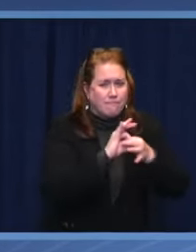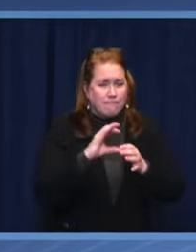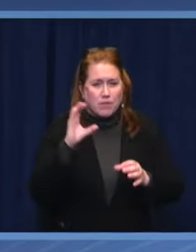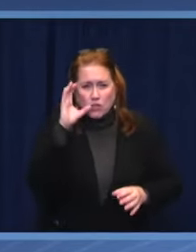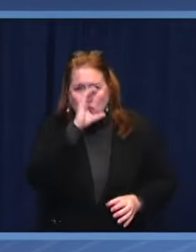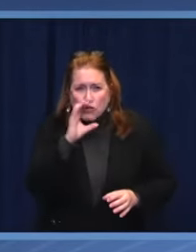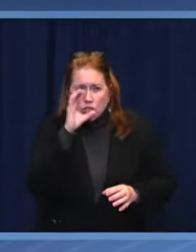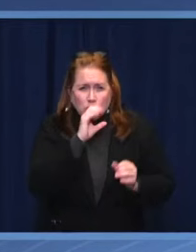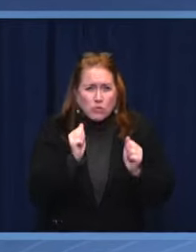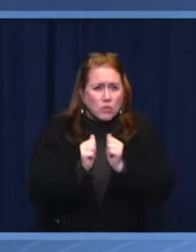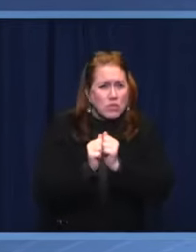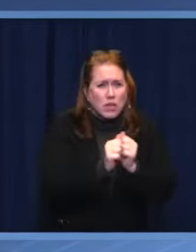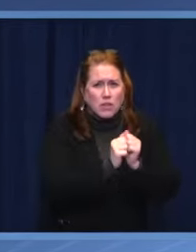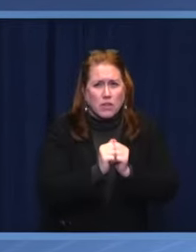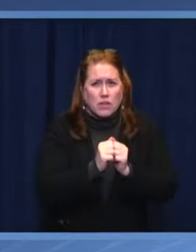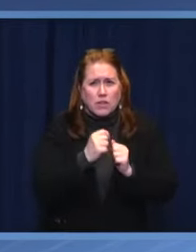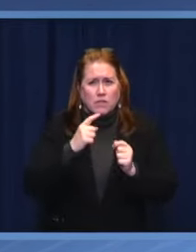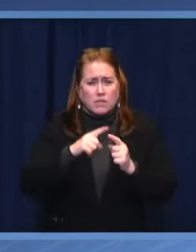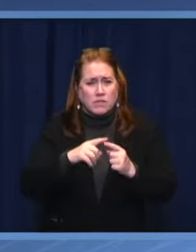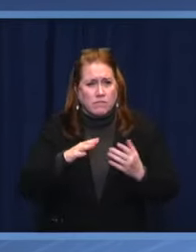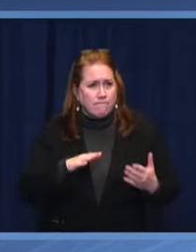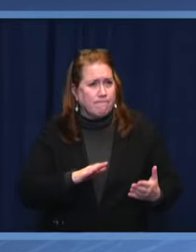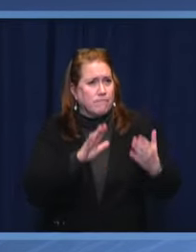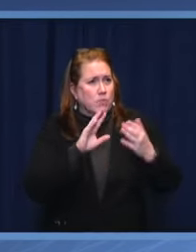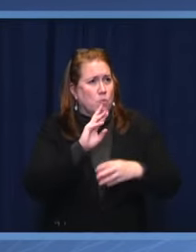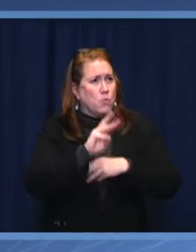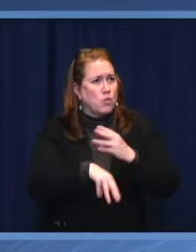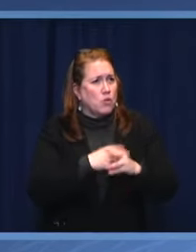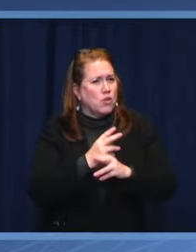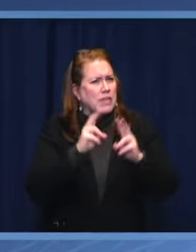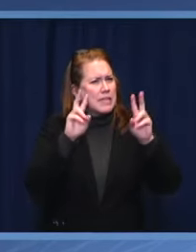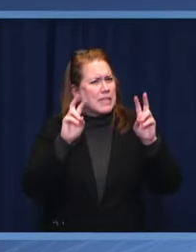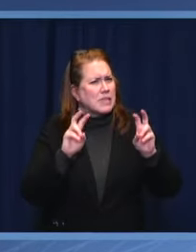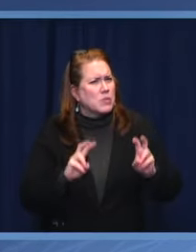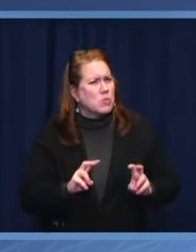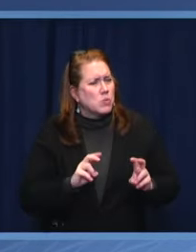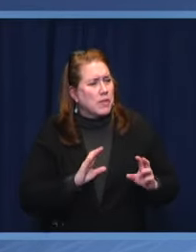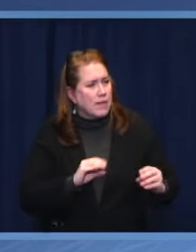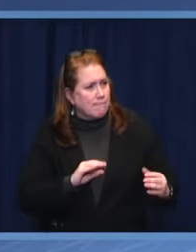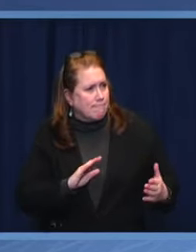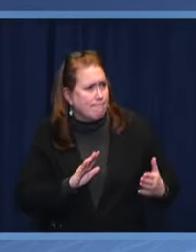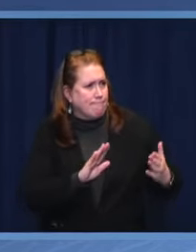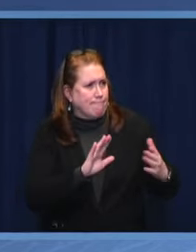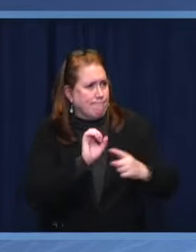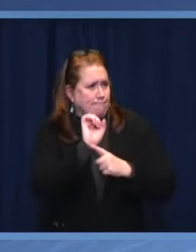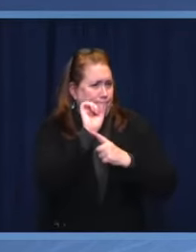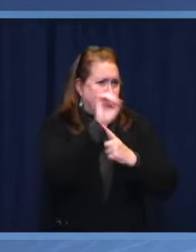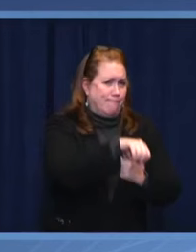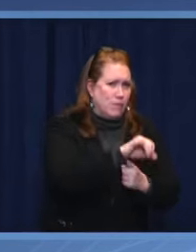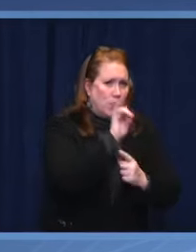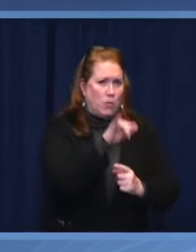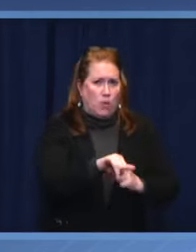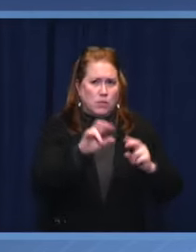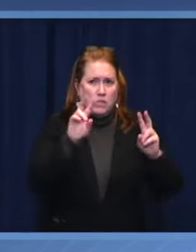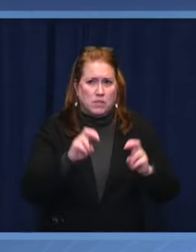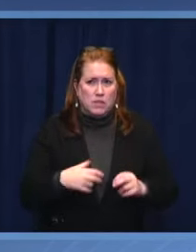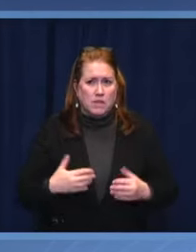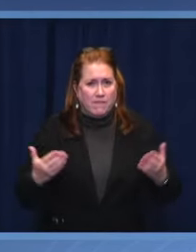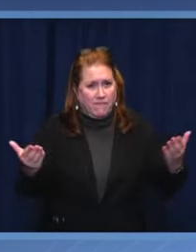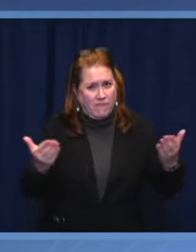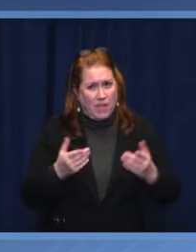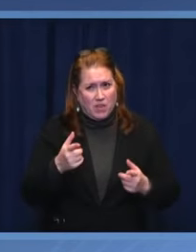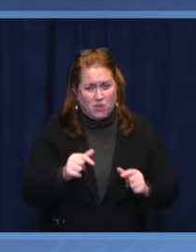face the global challenges that afflict mankind. I invite you to continue working